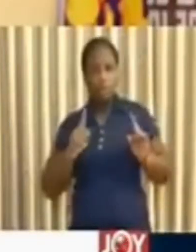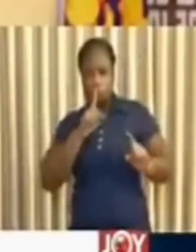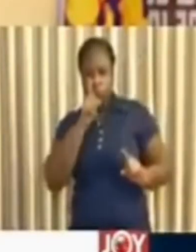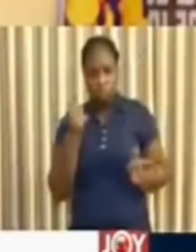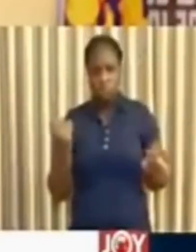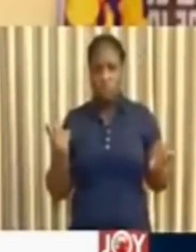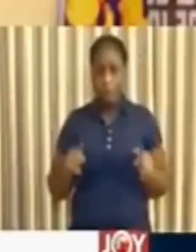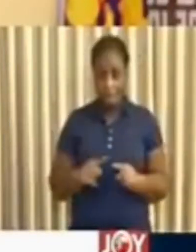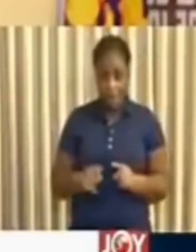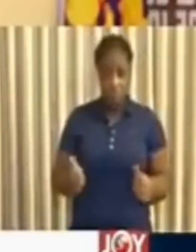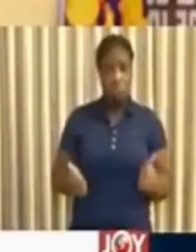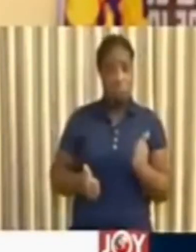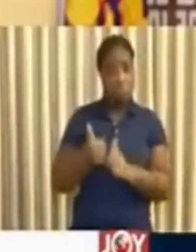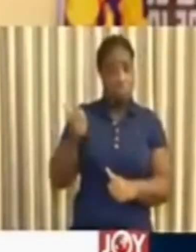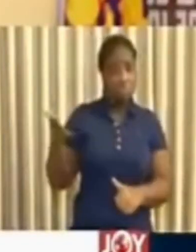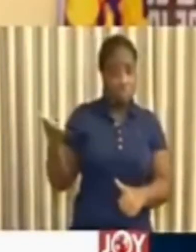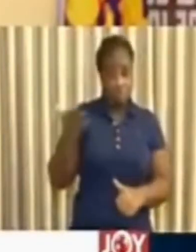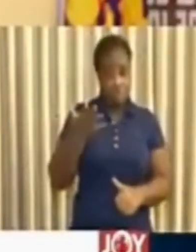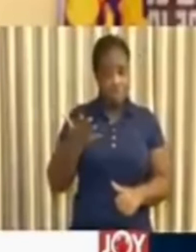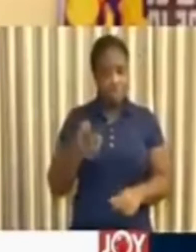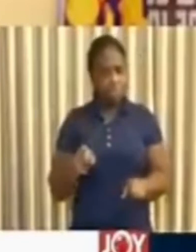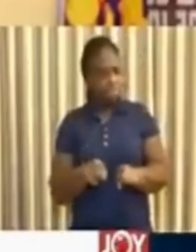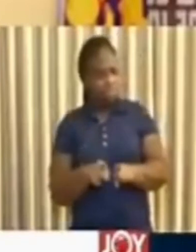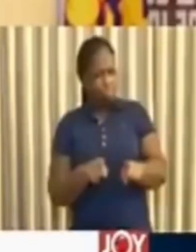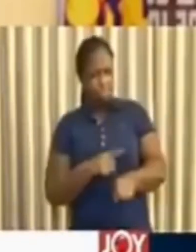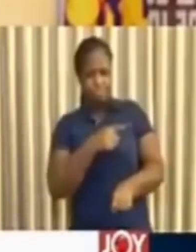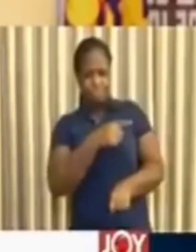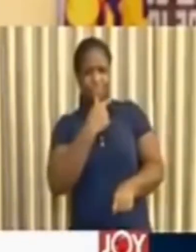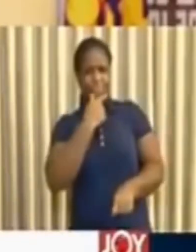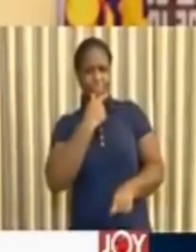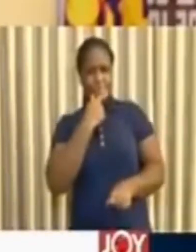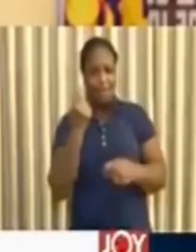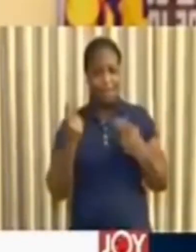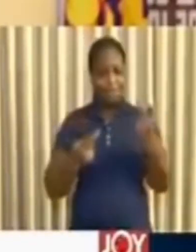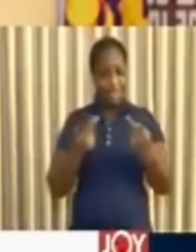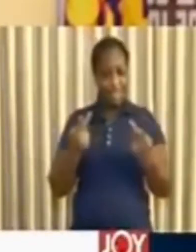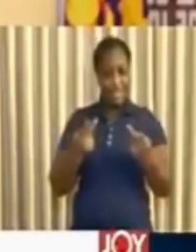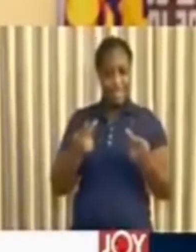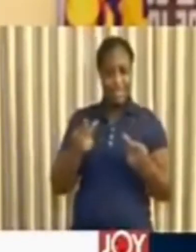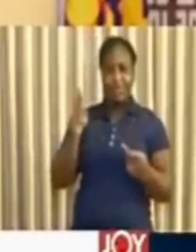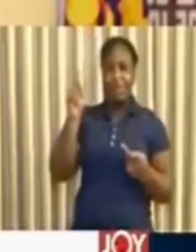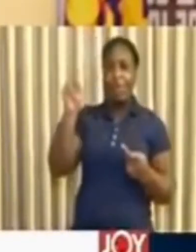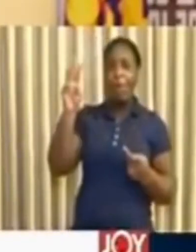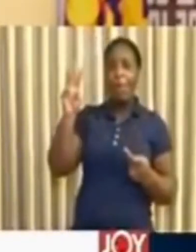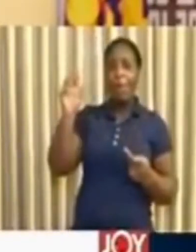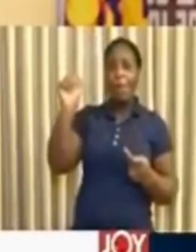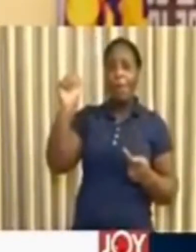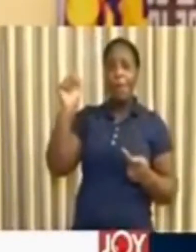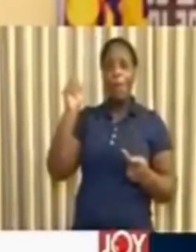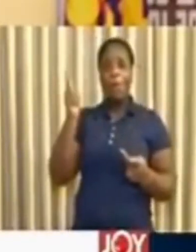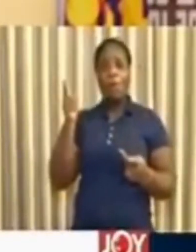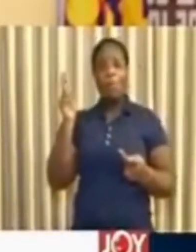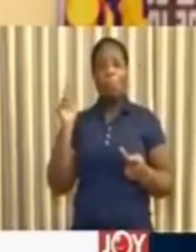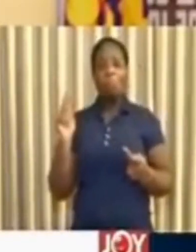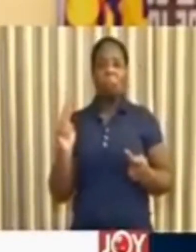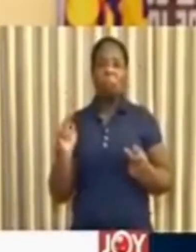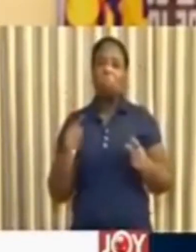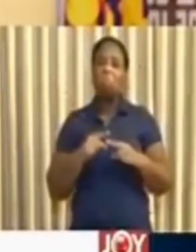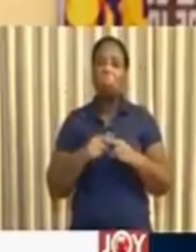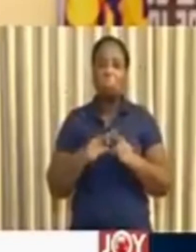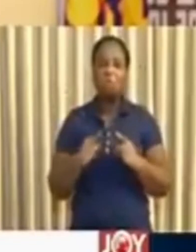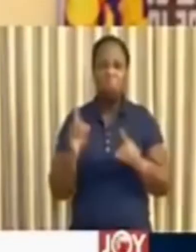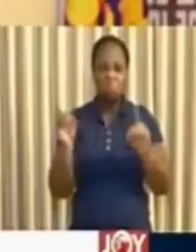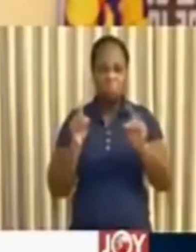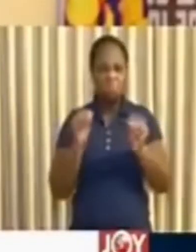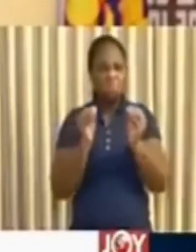like a lot of you, I was also looking forward to visiting Quahoud during this time of the year, which I have been doing